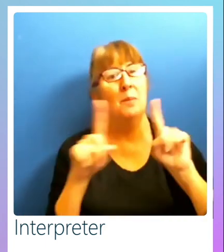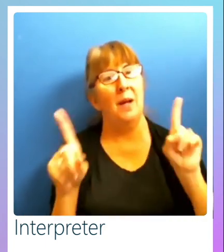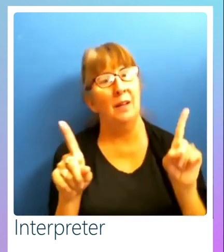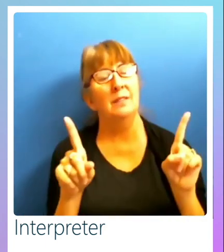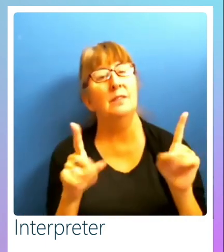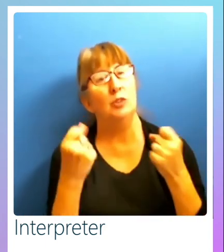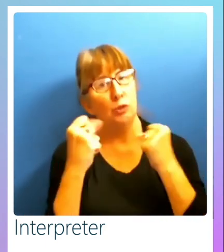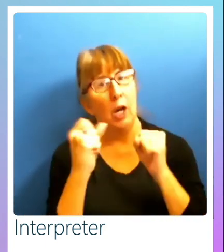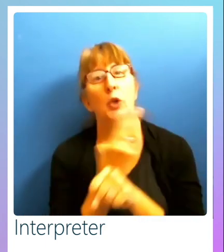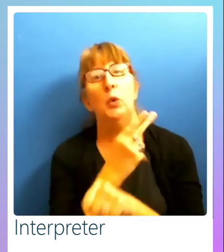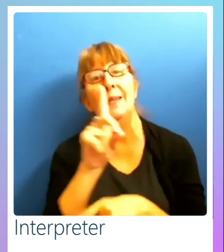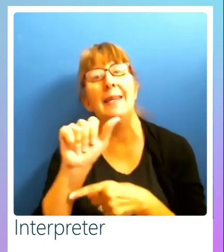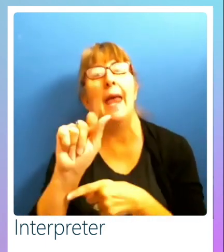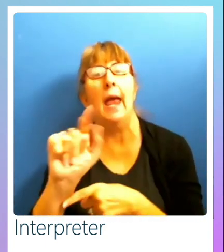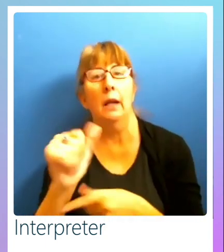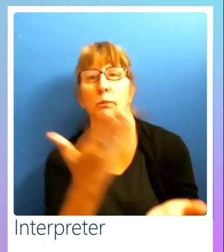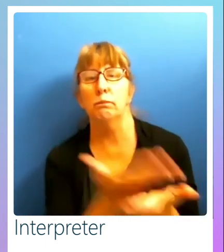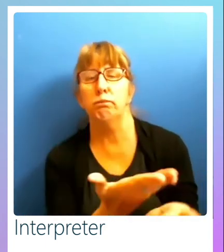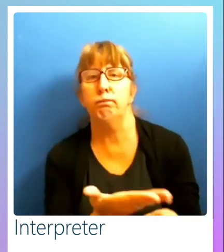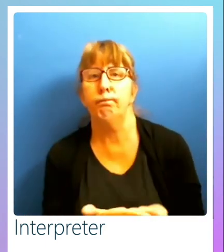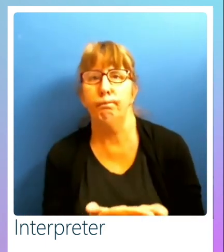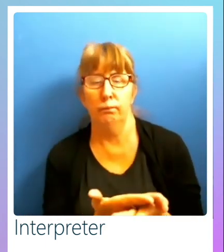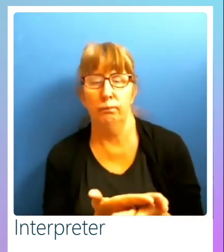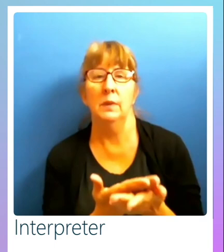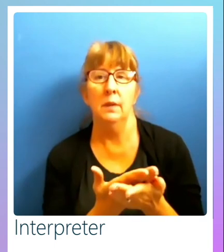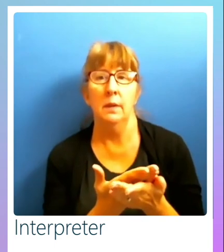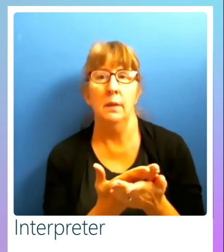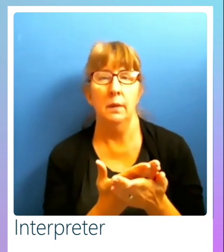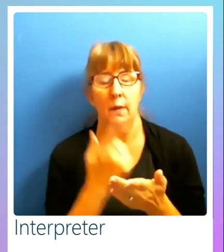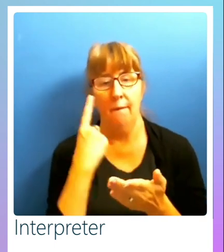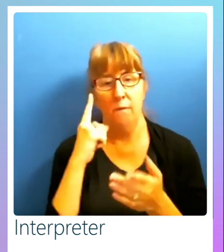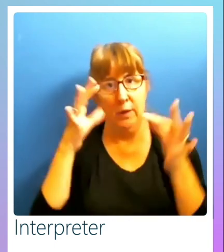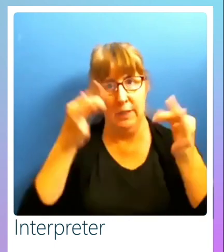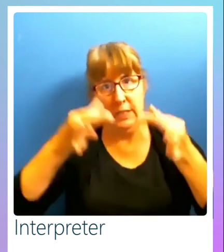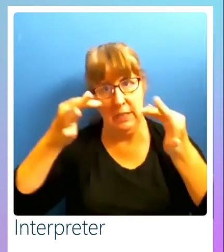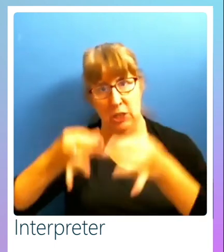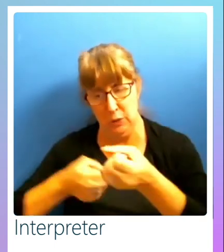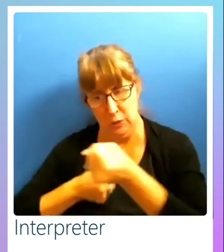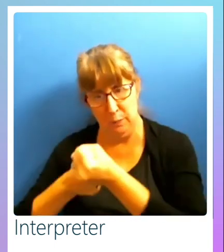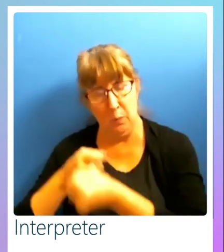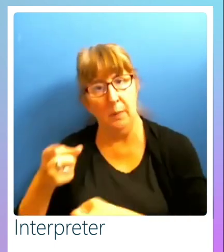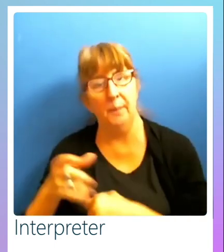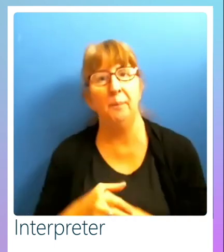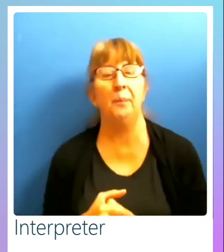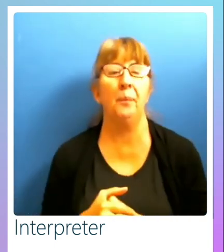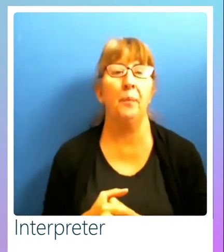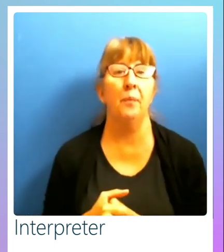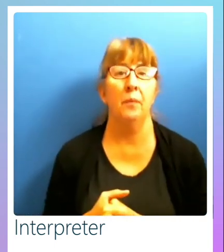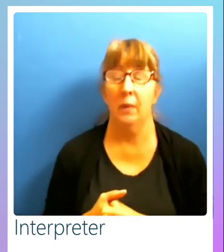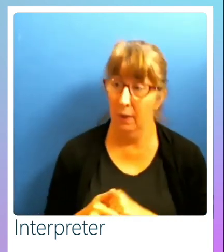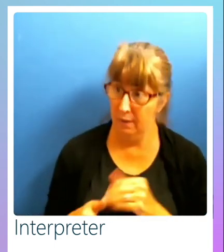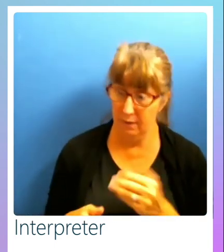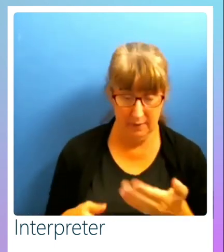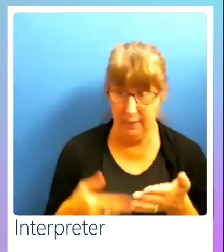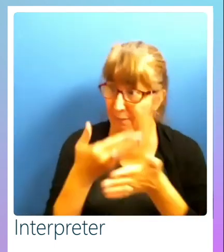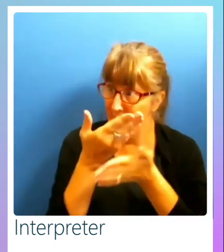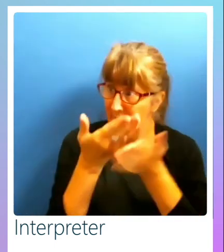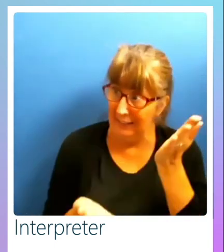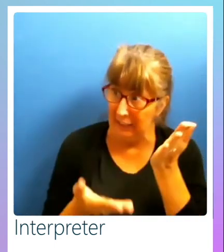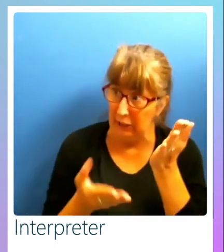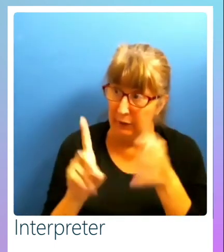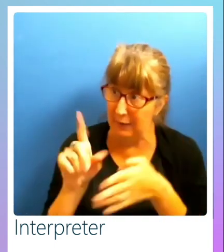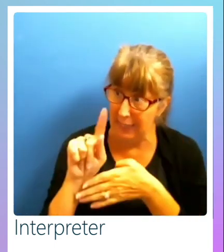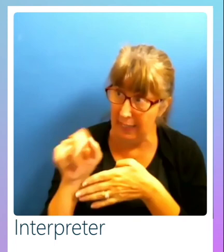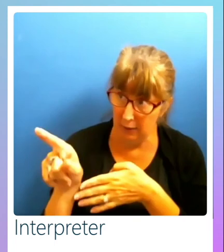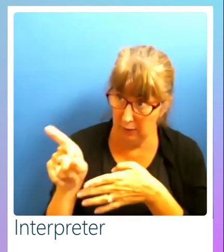the data. Always use the data, data back decisions and back them into that corner and say how. Now, here's all the data. If you admit